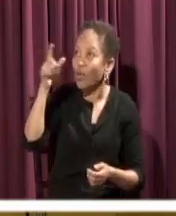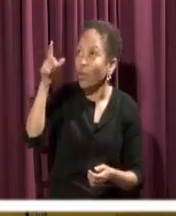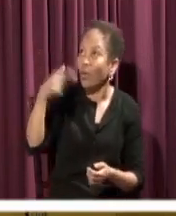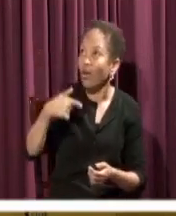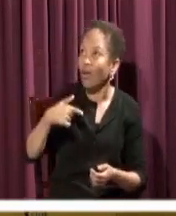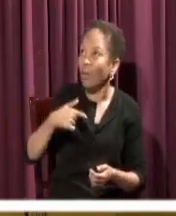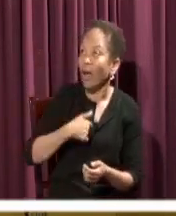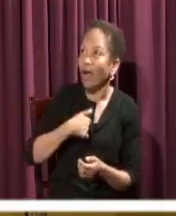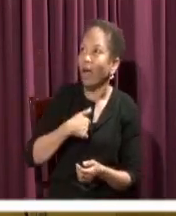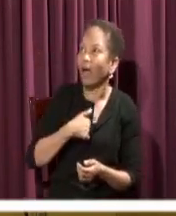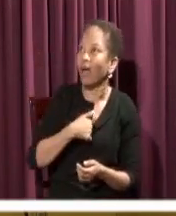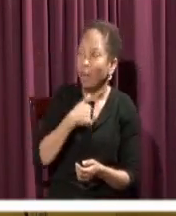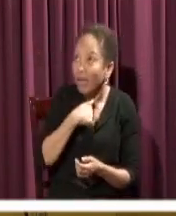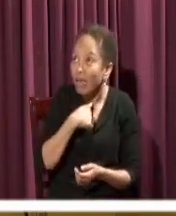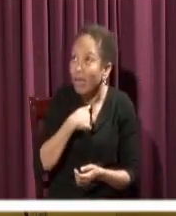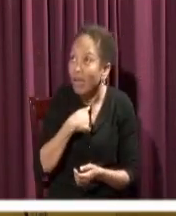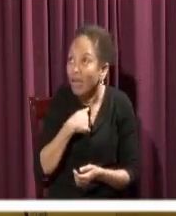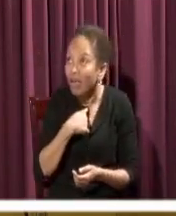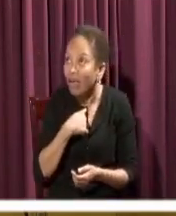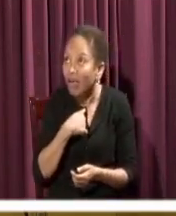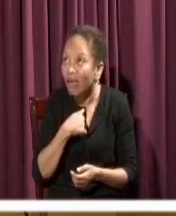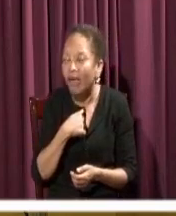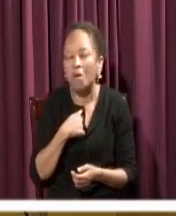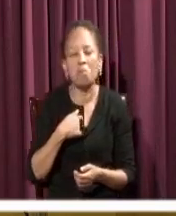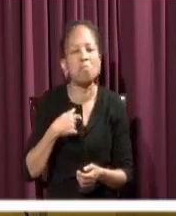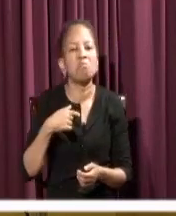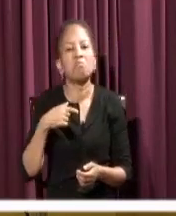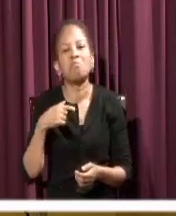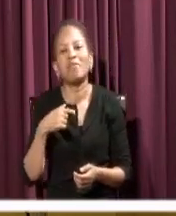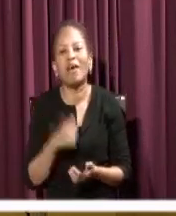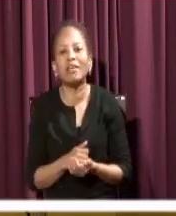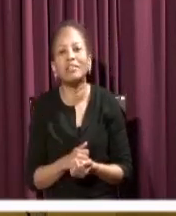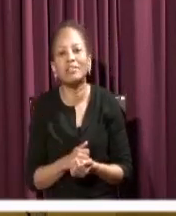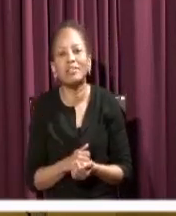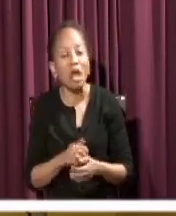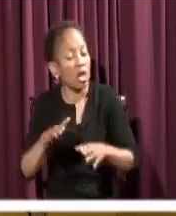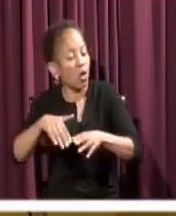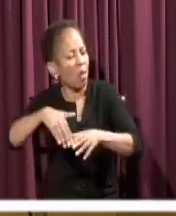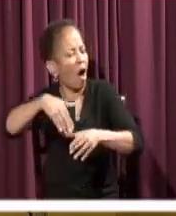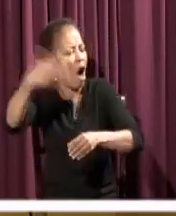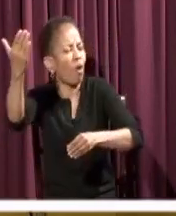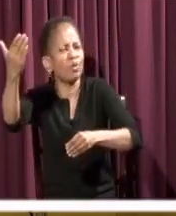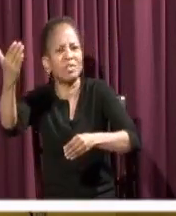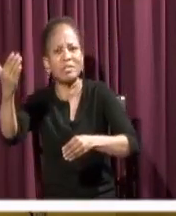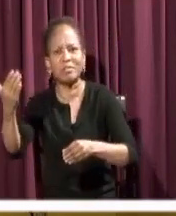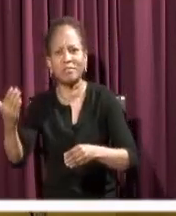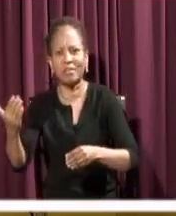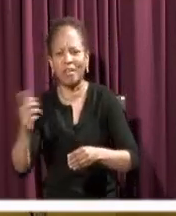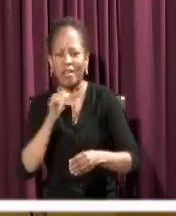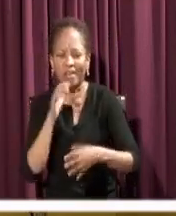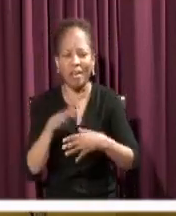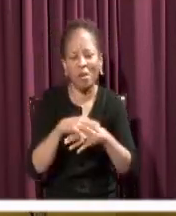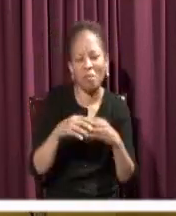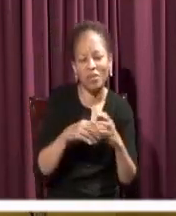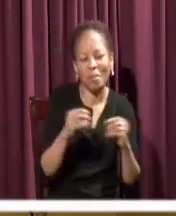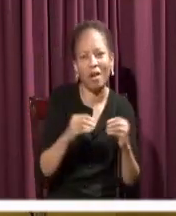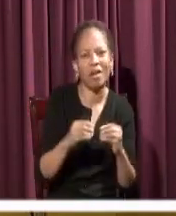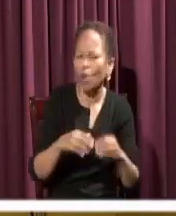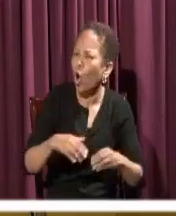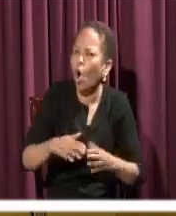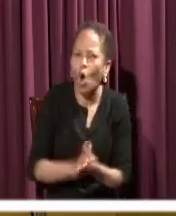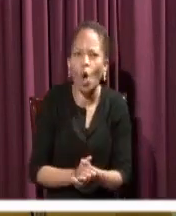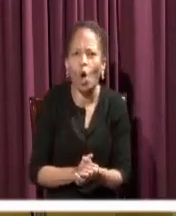And you get out of that safety. You get out of the comfort that you have had. You get out of the settled accommodation